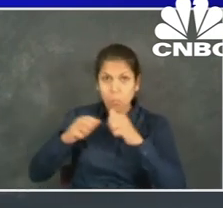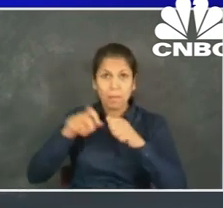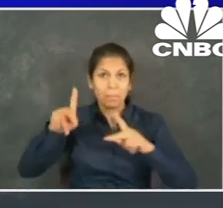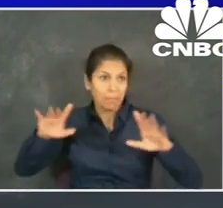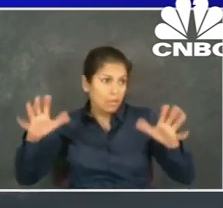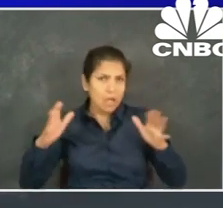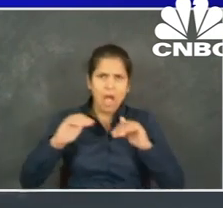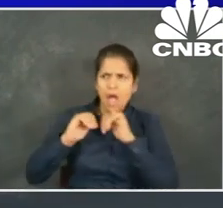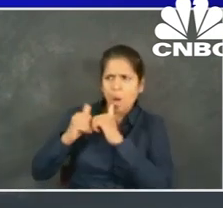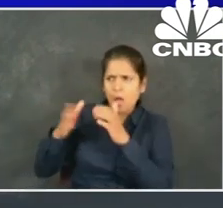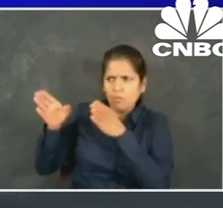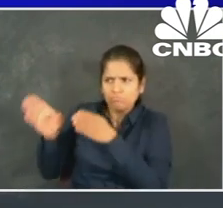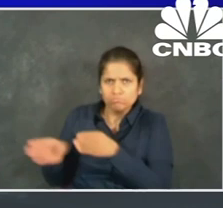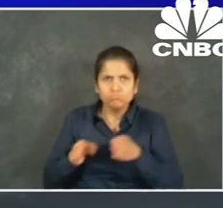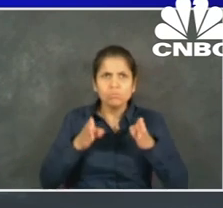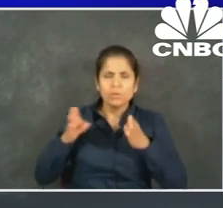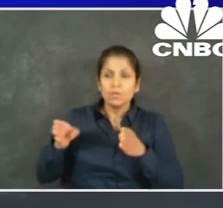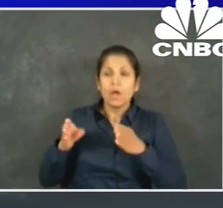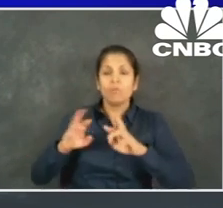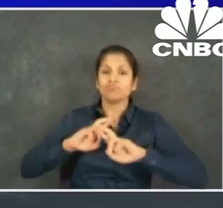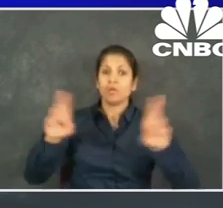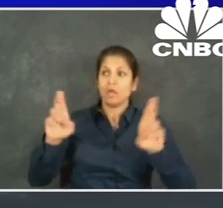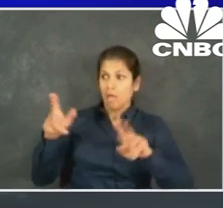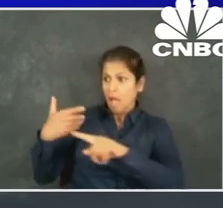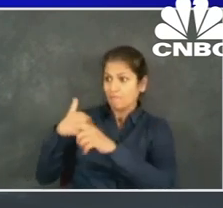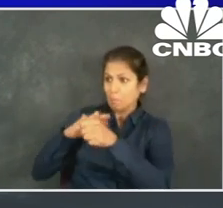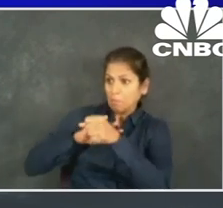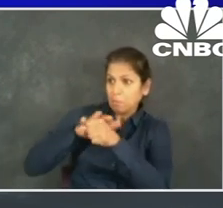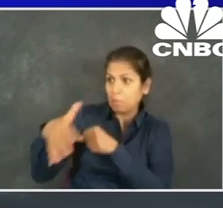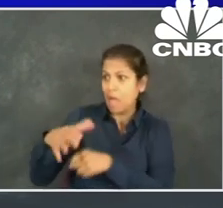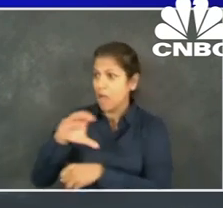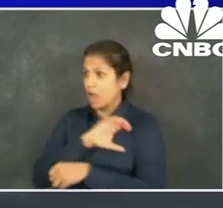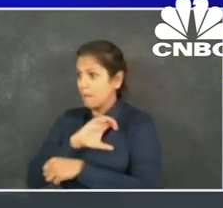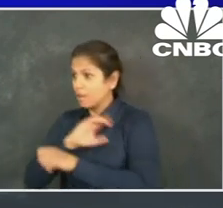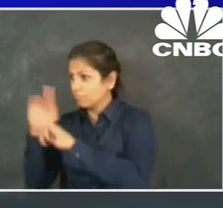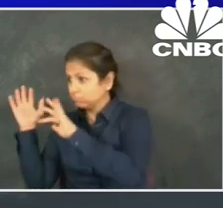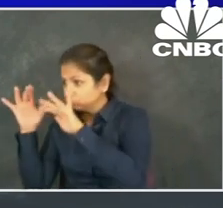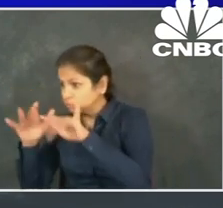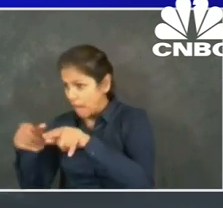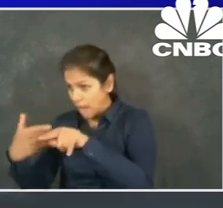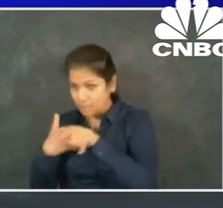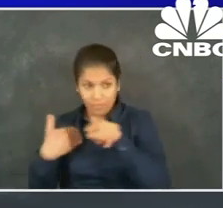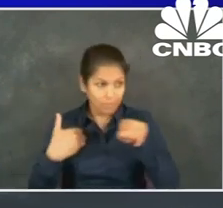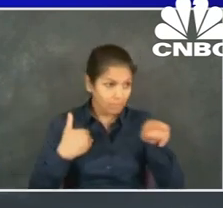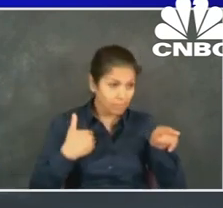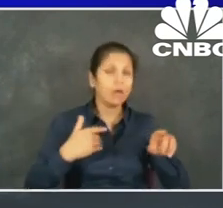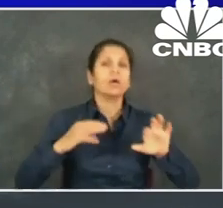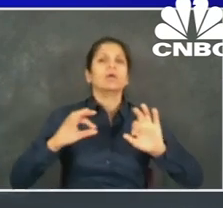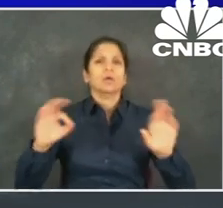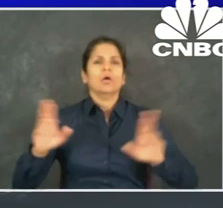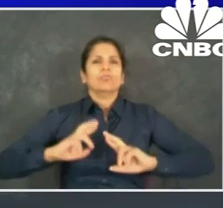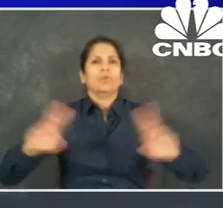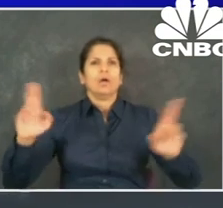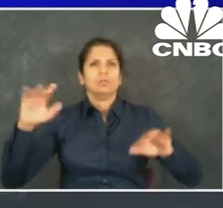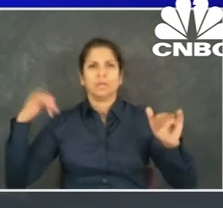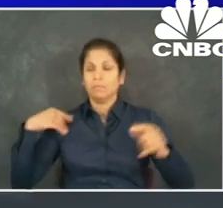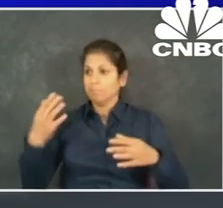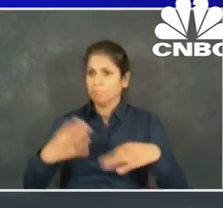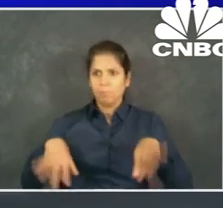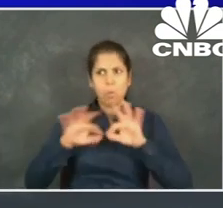this is going to help people to have some more space, but also with vigilant eyes to make sure there's no gatherings,